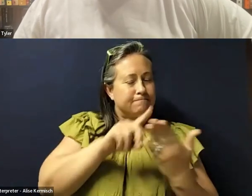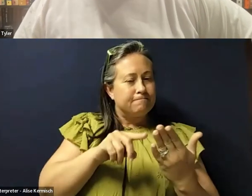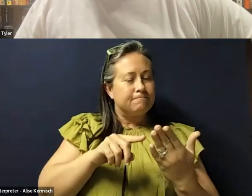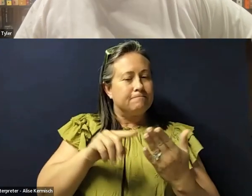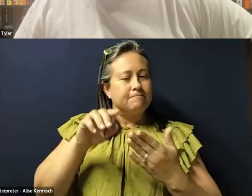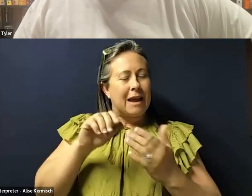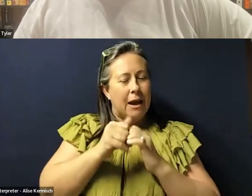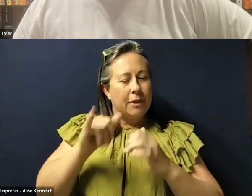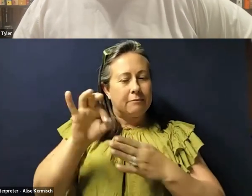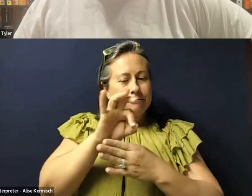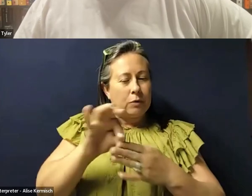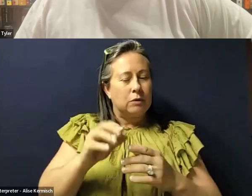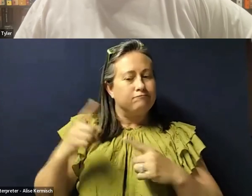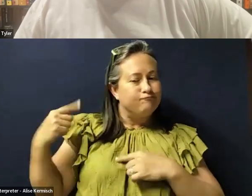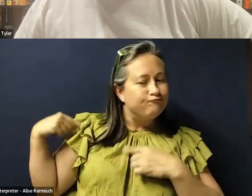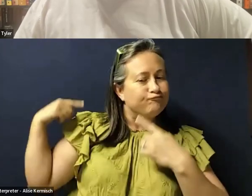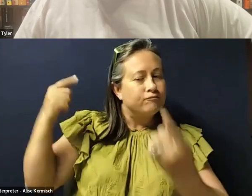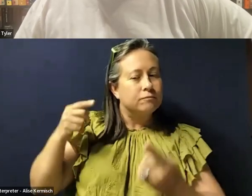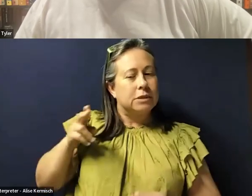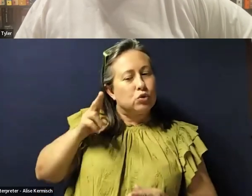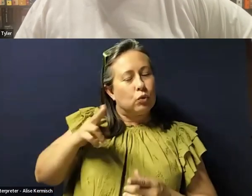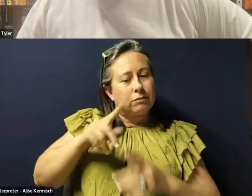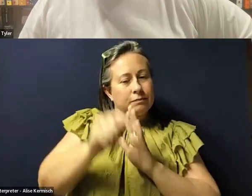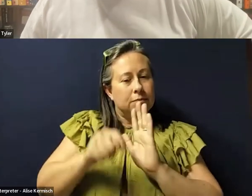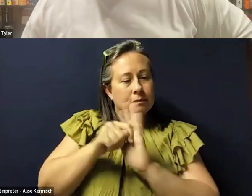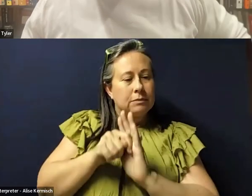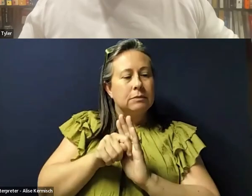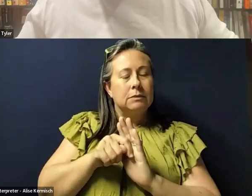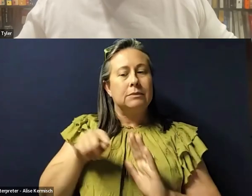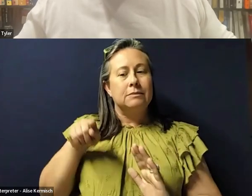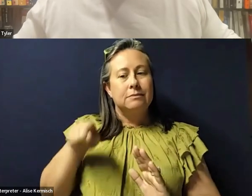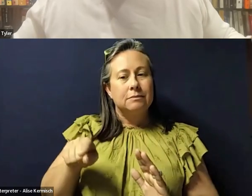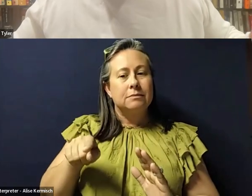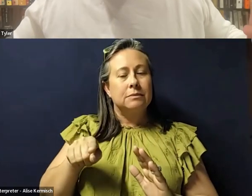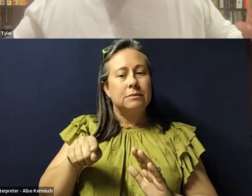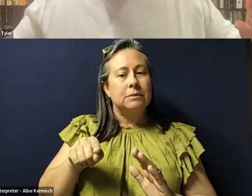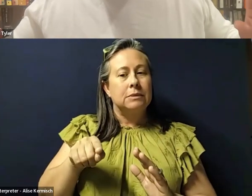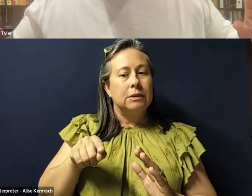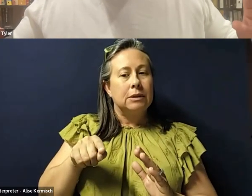functions during the historical periods that I'm talking about in my book gets at some of the ways that